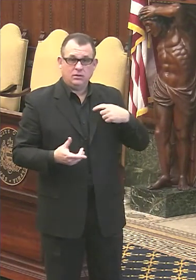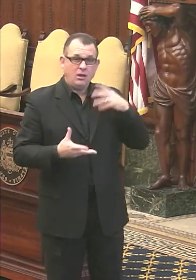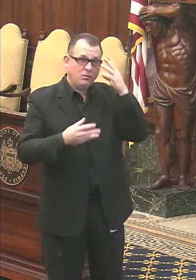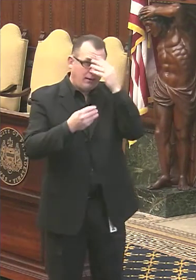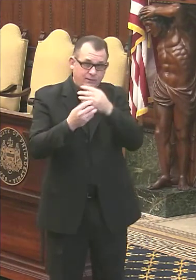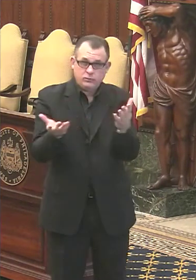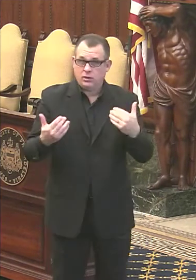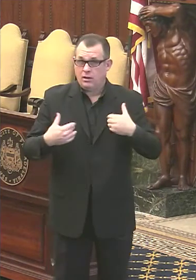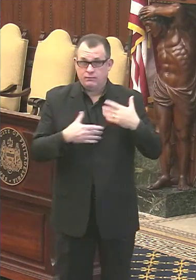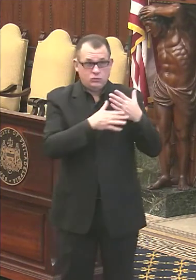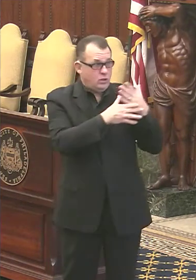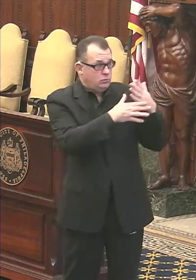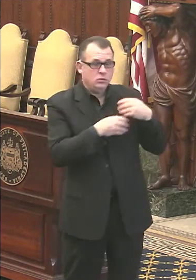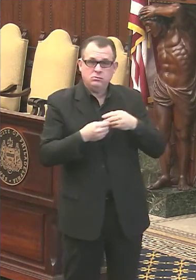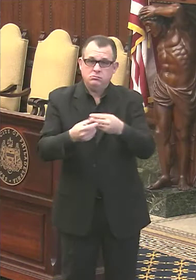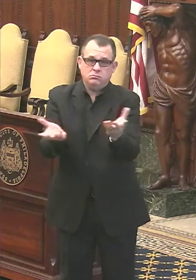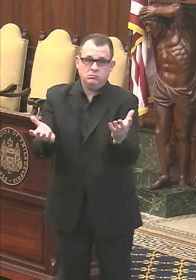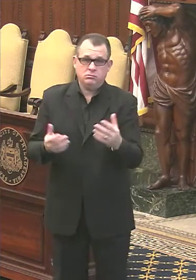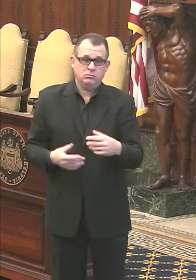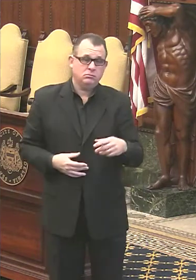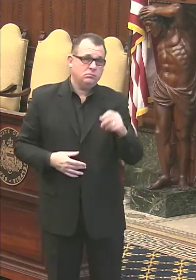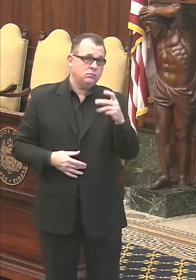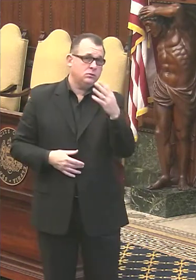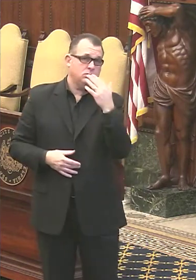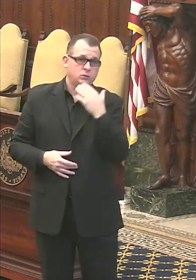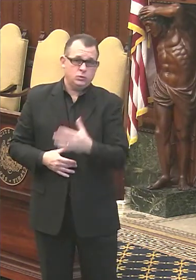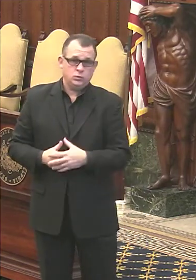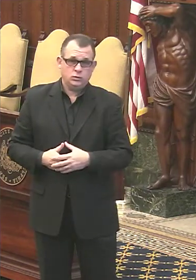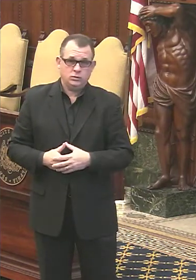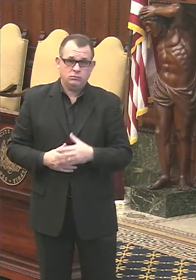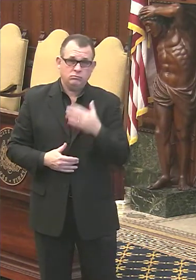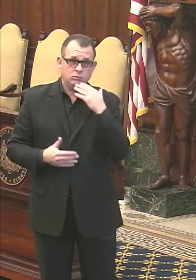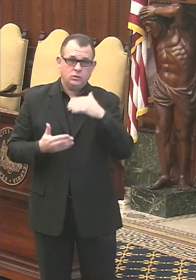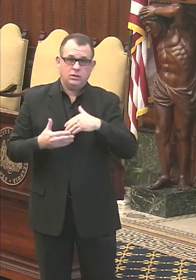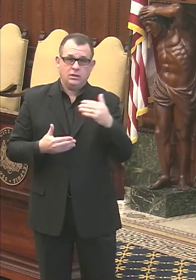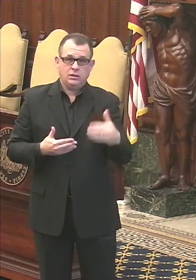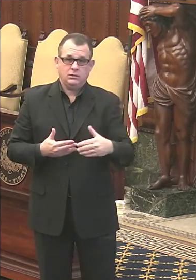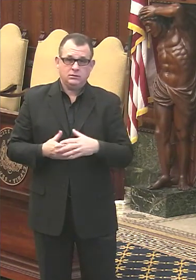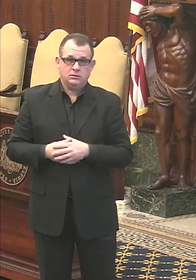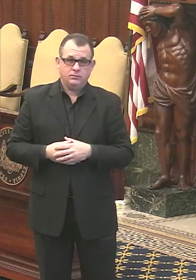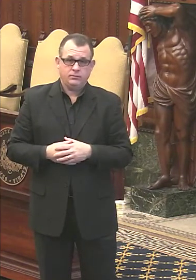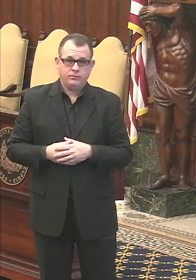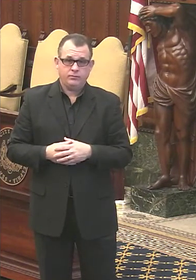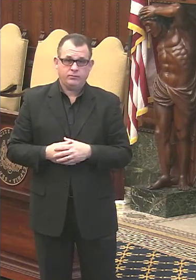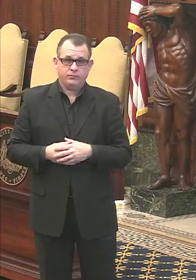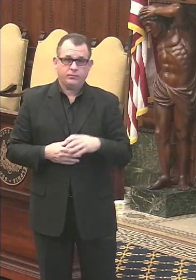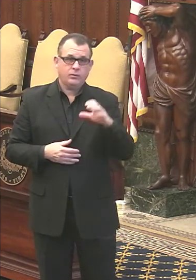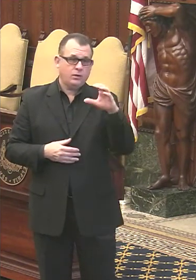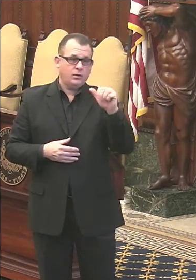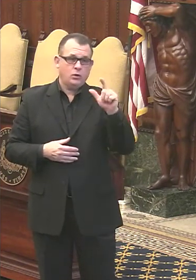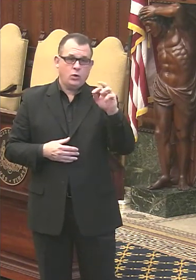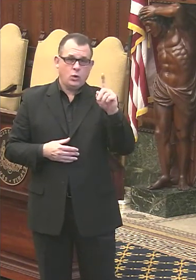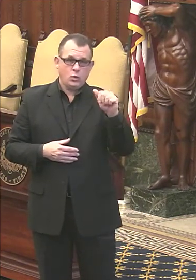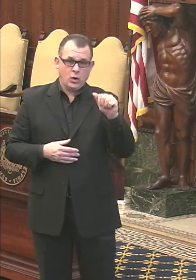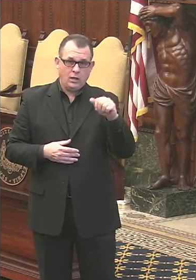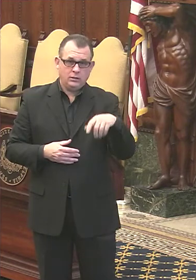them. Okay. Thank you. Thank you. let's go now to Claudia Vargas of NBC 10.